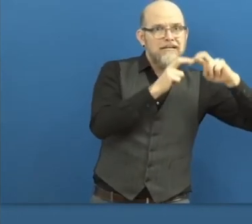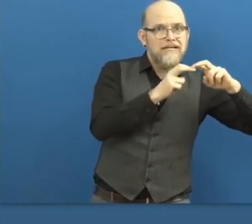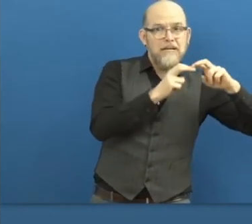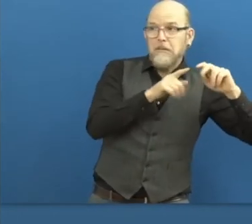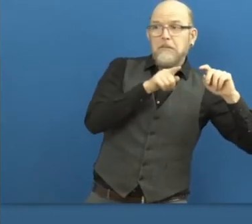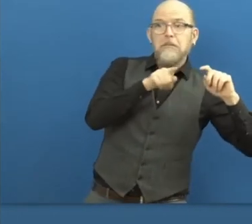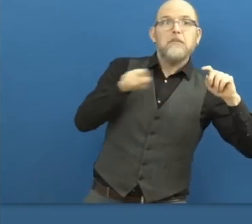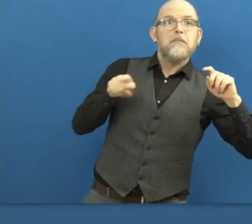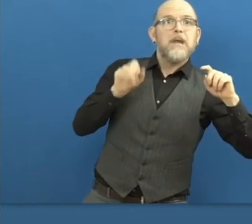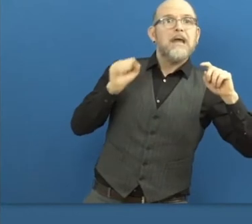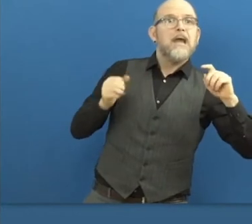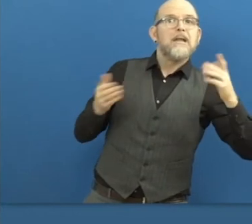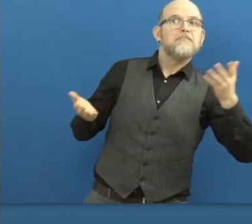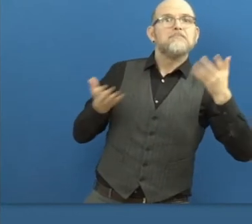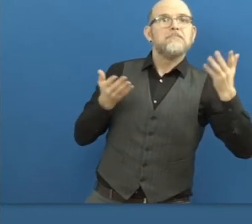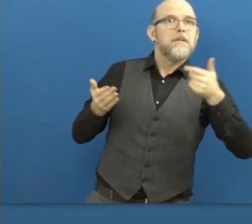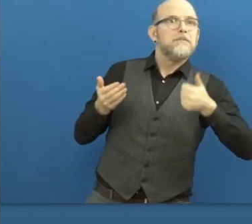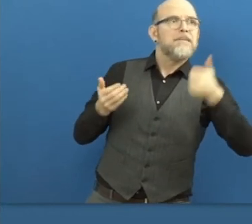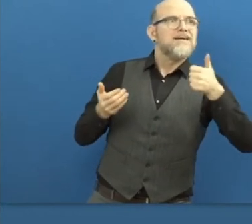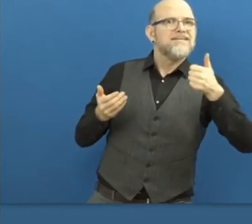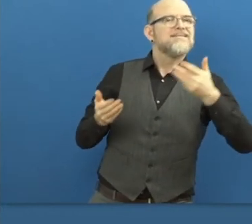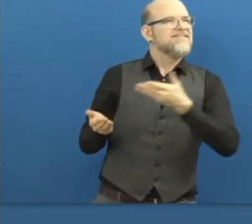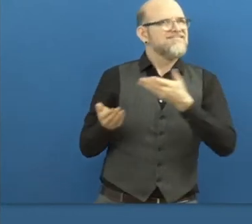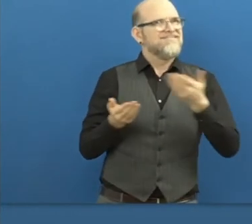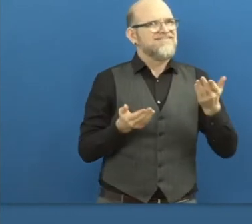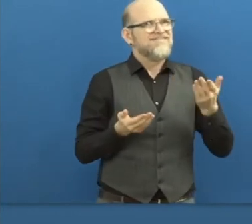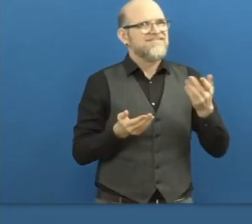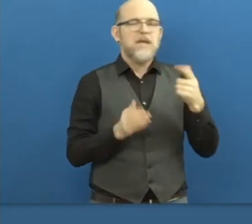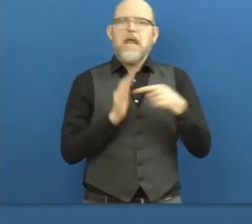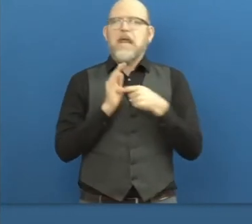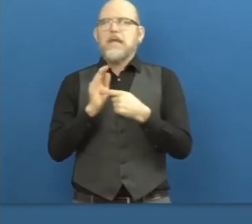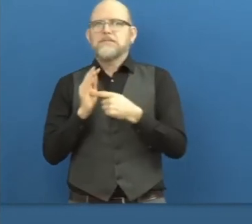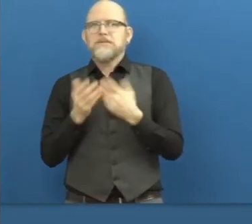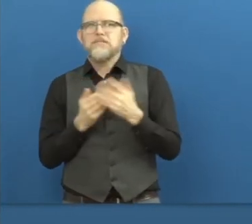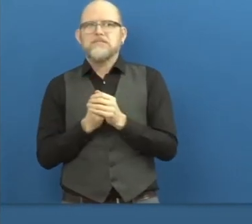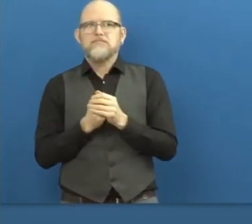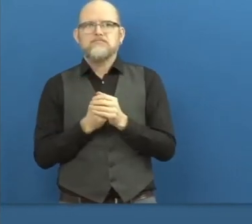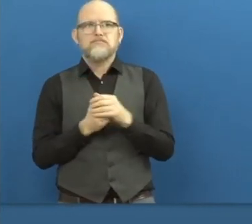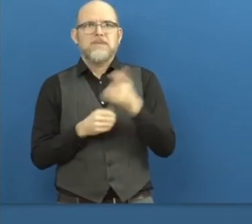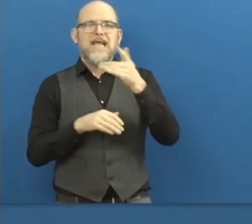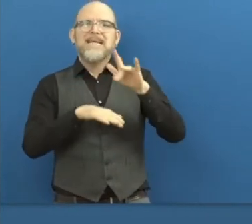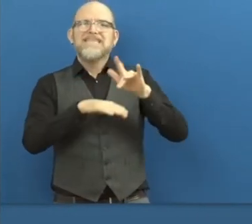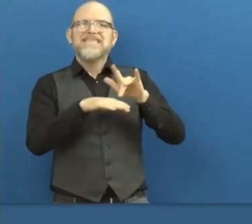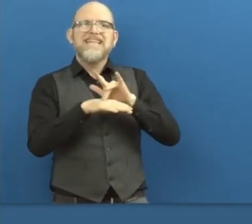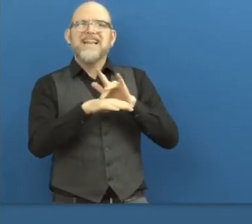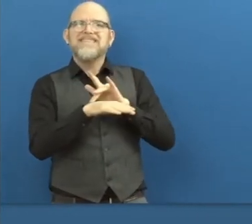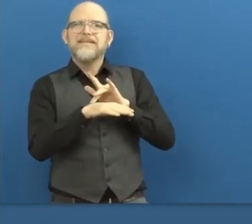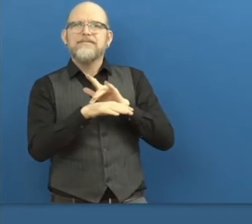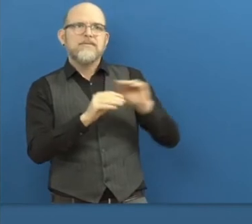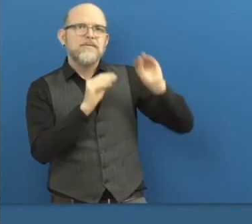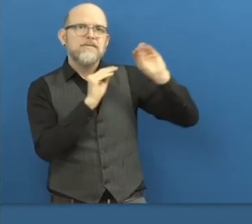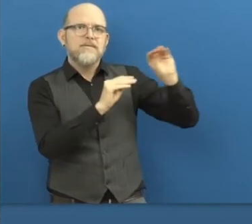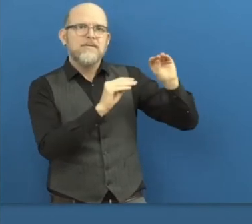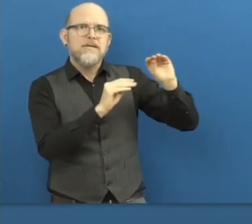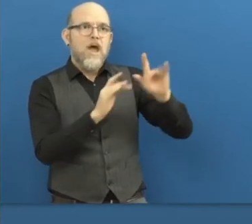these kind of solutions are different. One example is awareness trainings, even online, we call them sensing journeys.